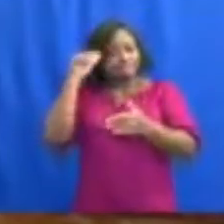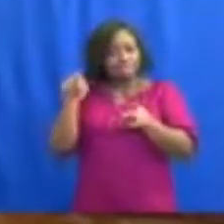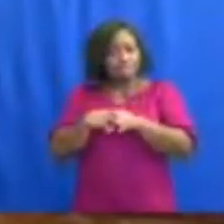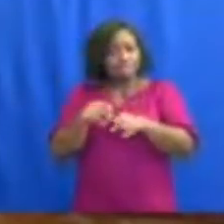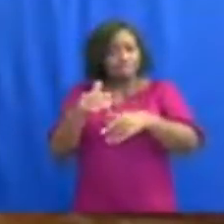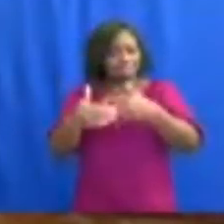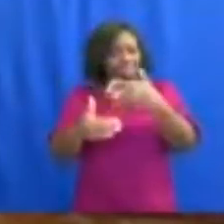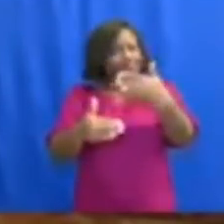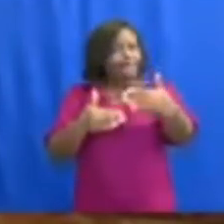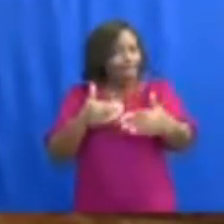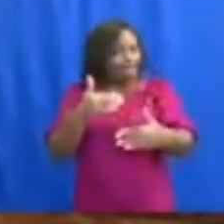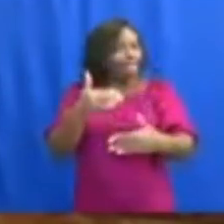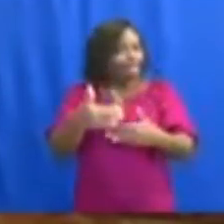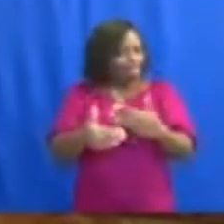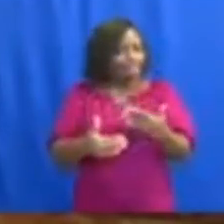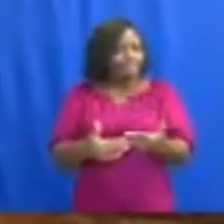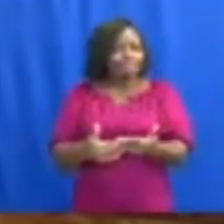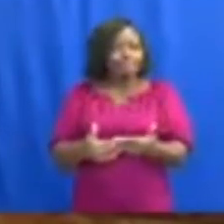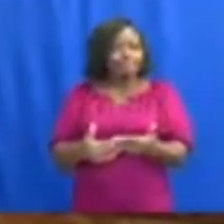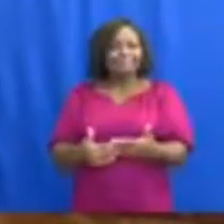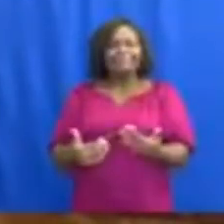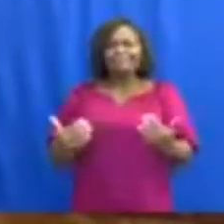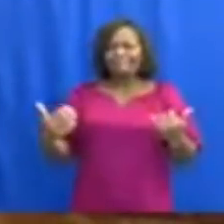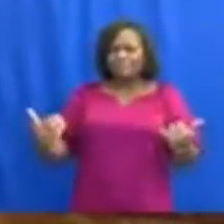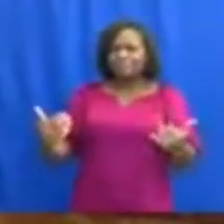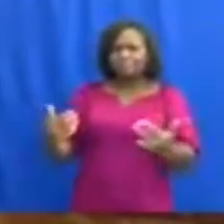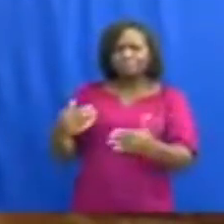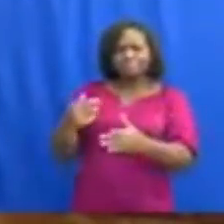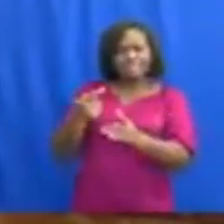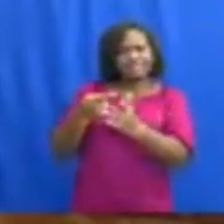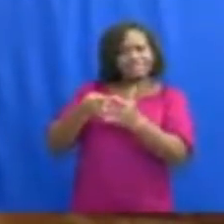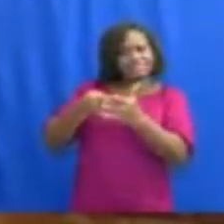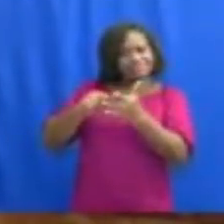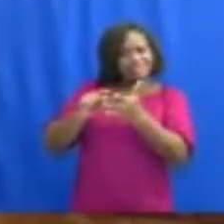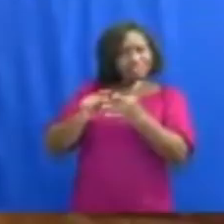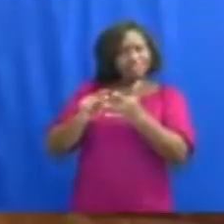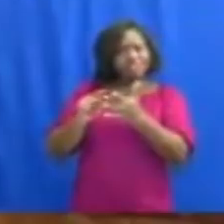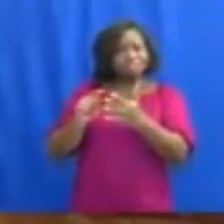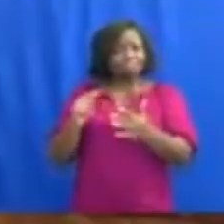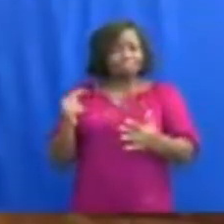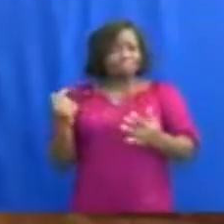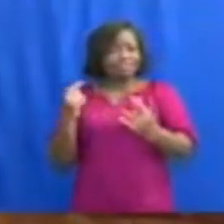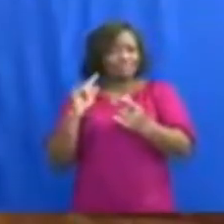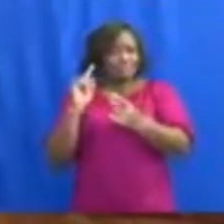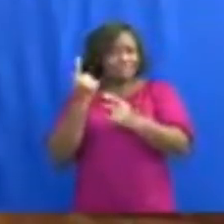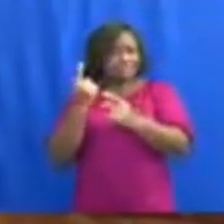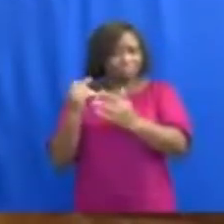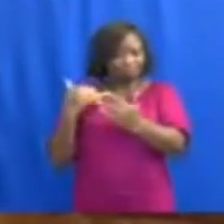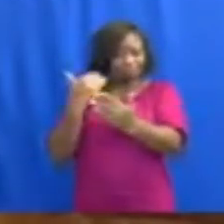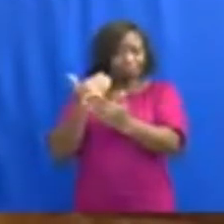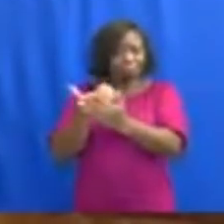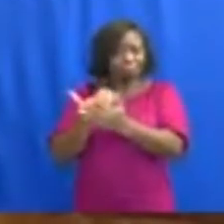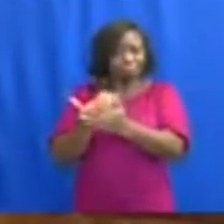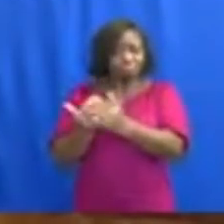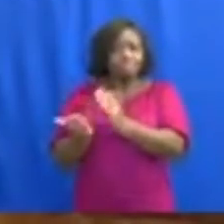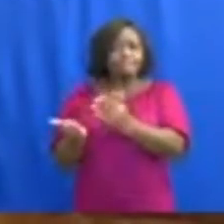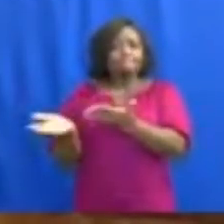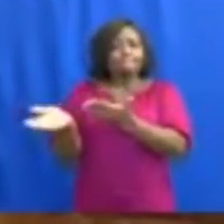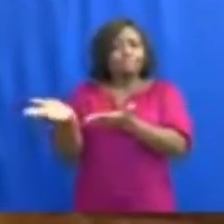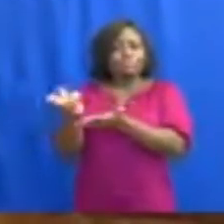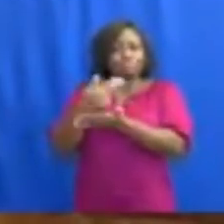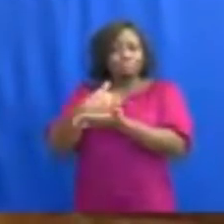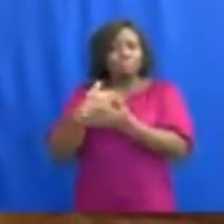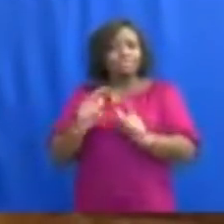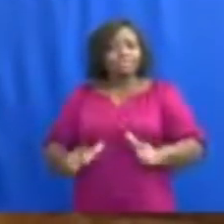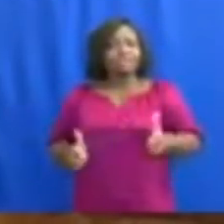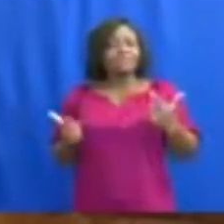along. As part of the phased approach to return our lives safely back to normal,